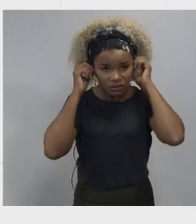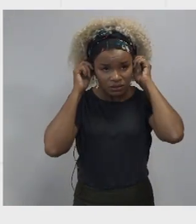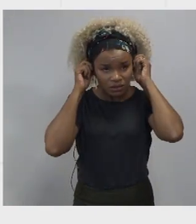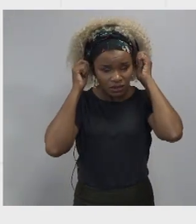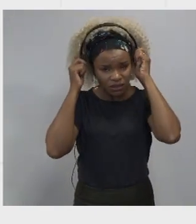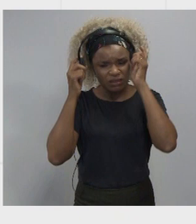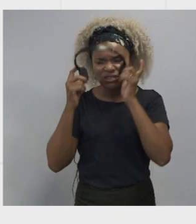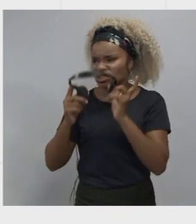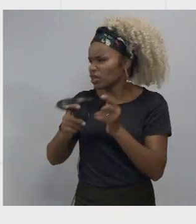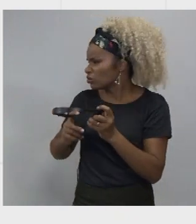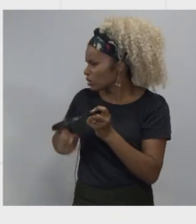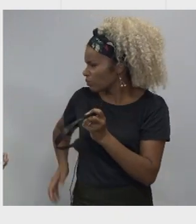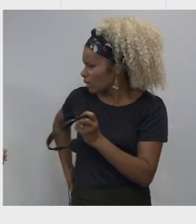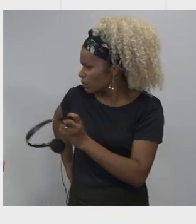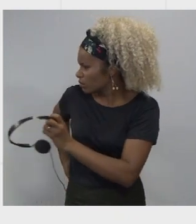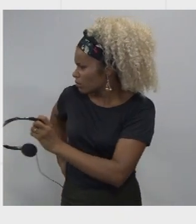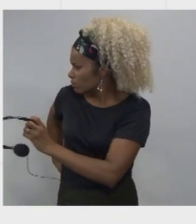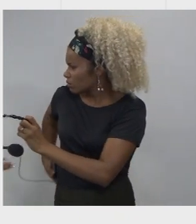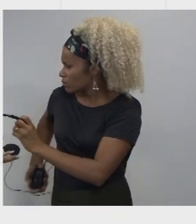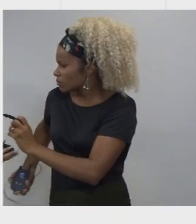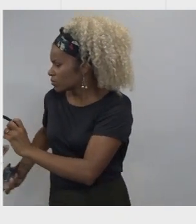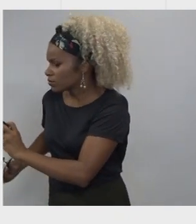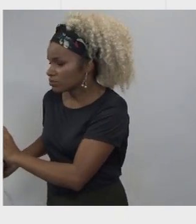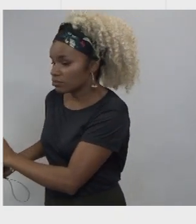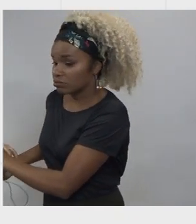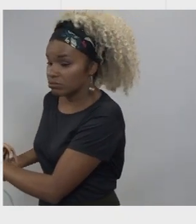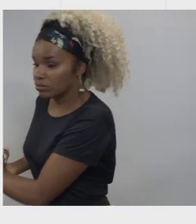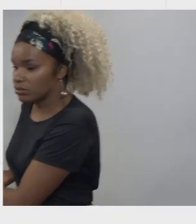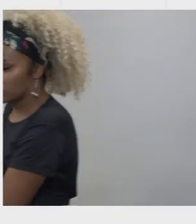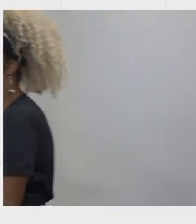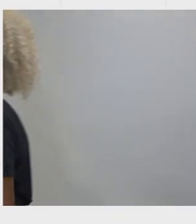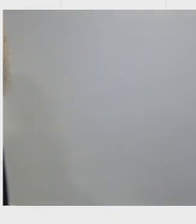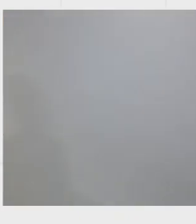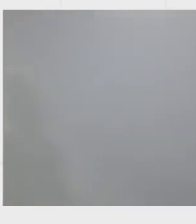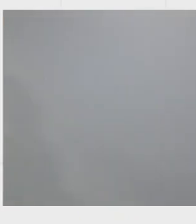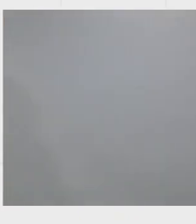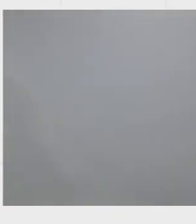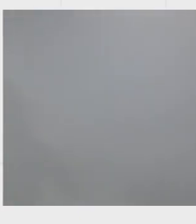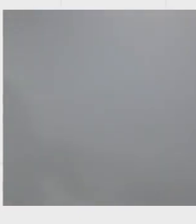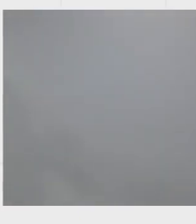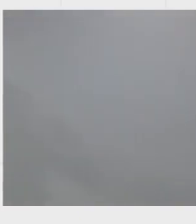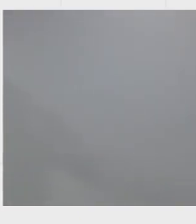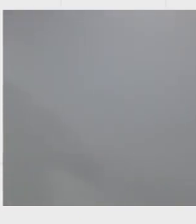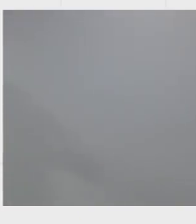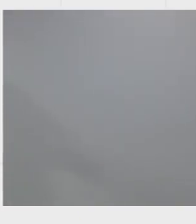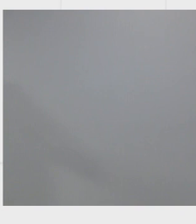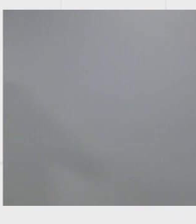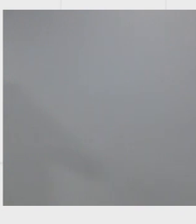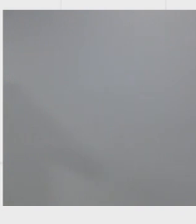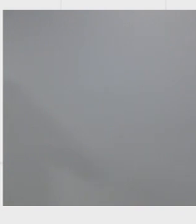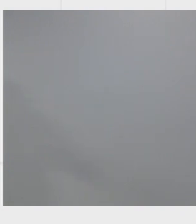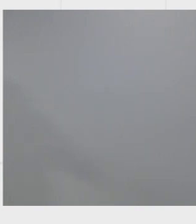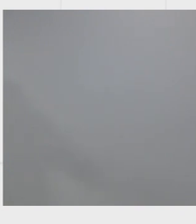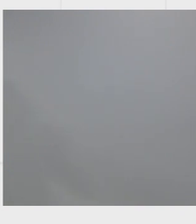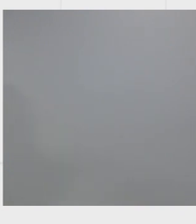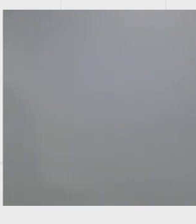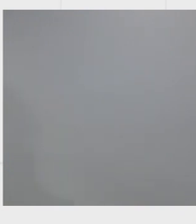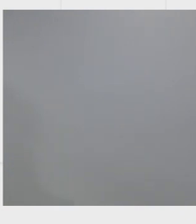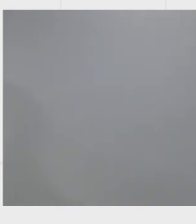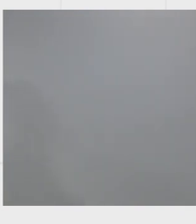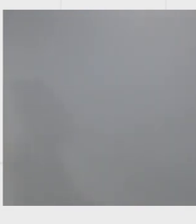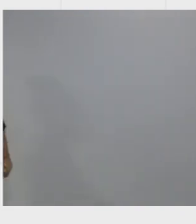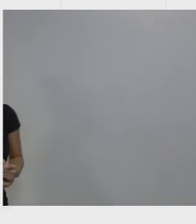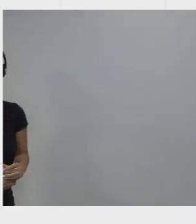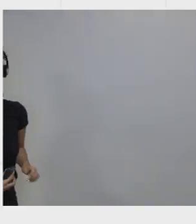public servants are putting aside time to learn several times a week which we thought was fascinating